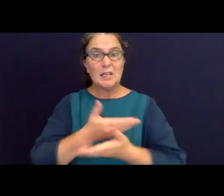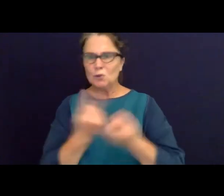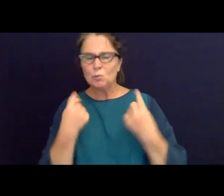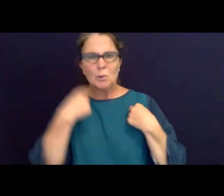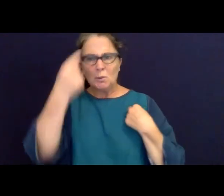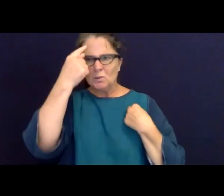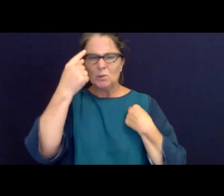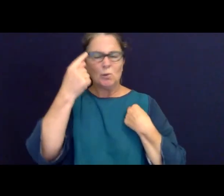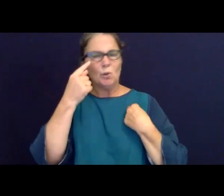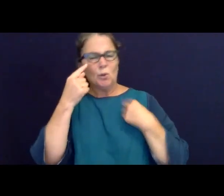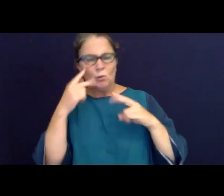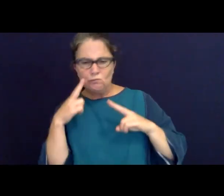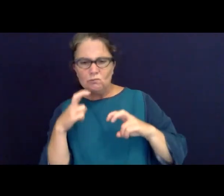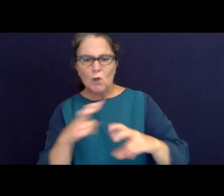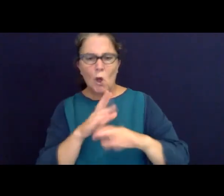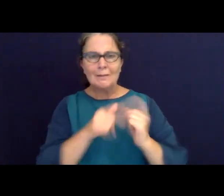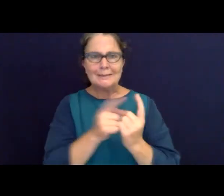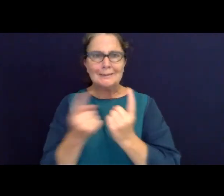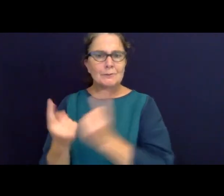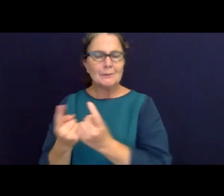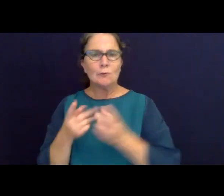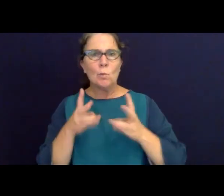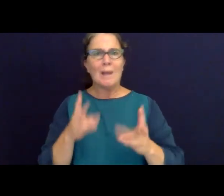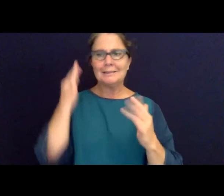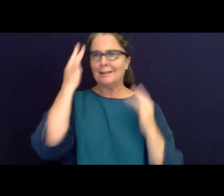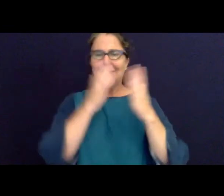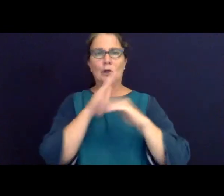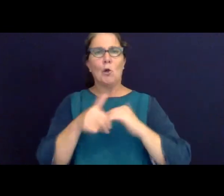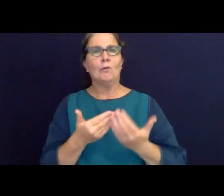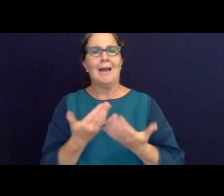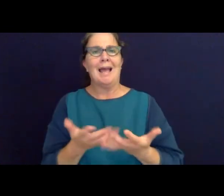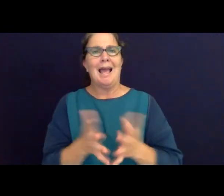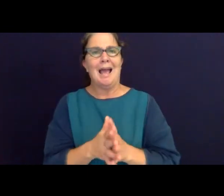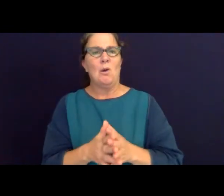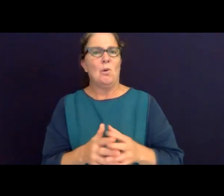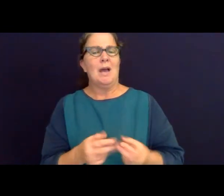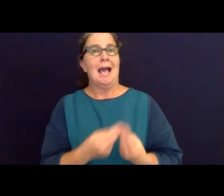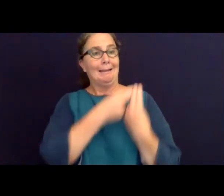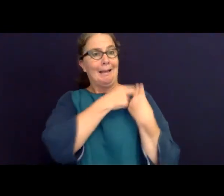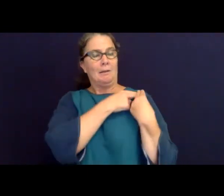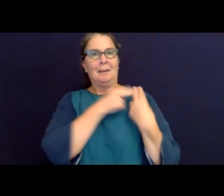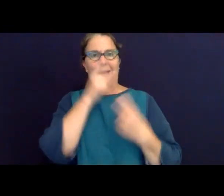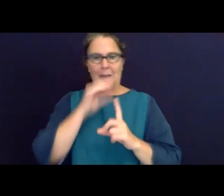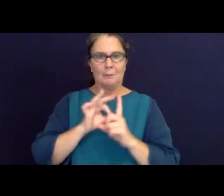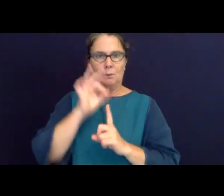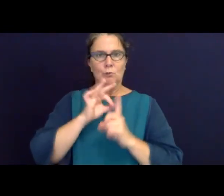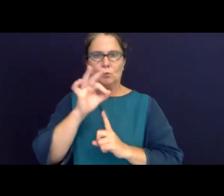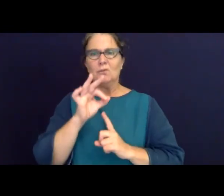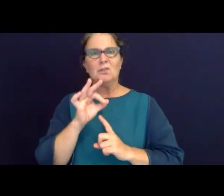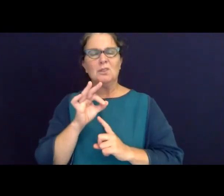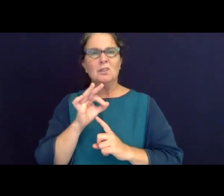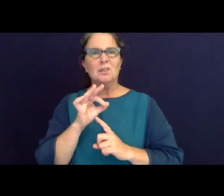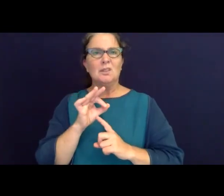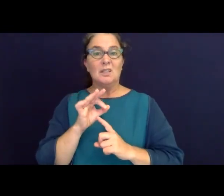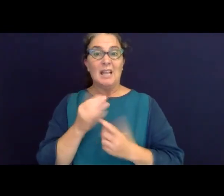accountability and delivering on commitments and how partnerships can improve accountability in the long term.